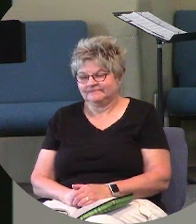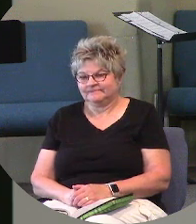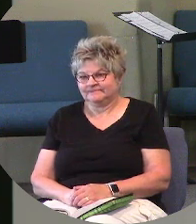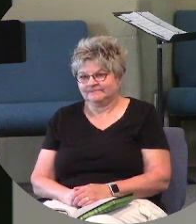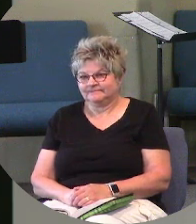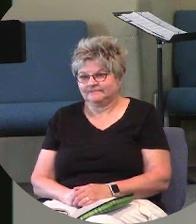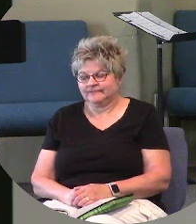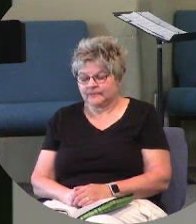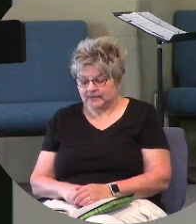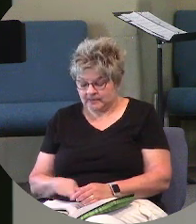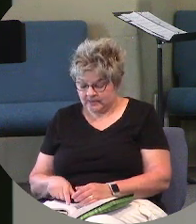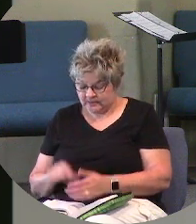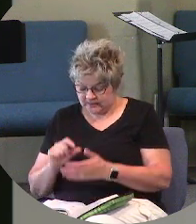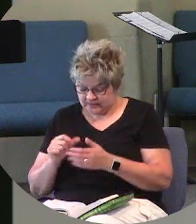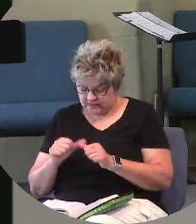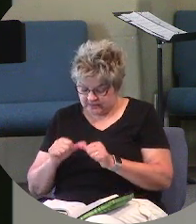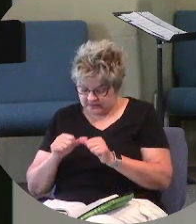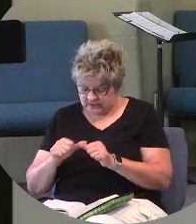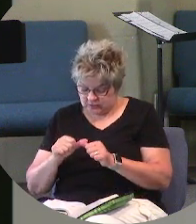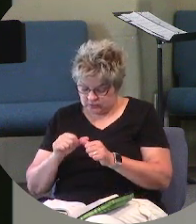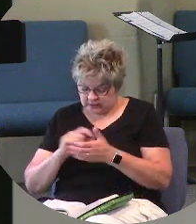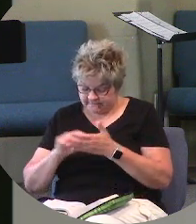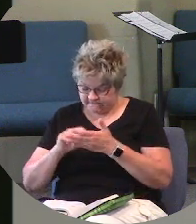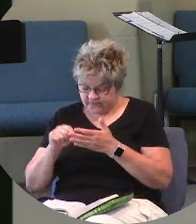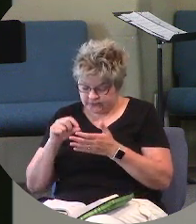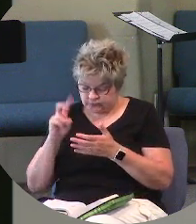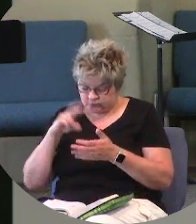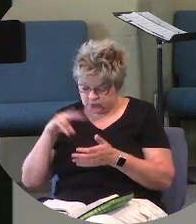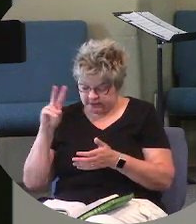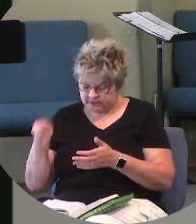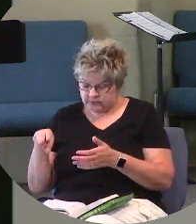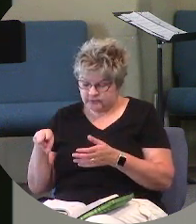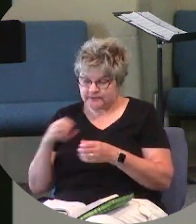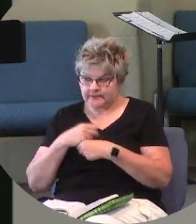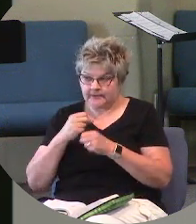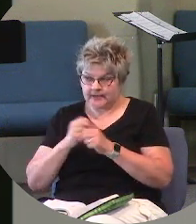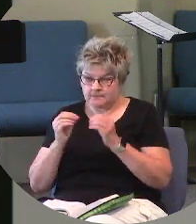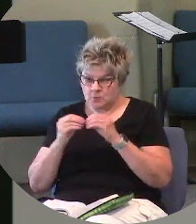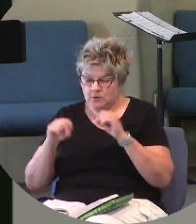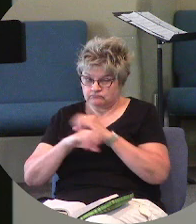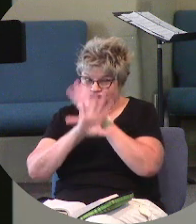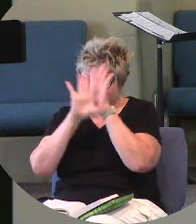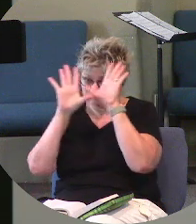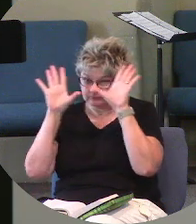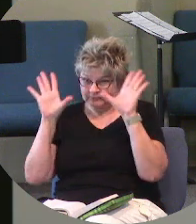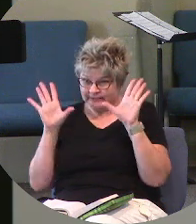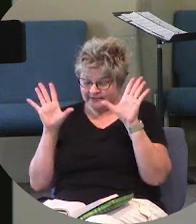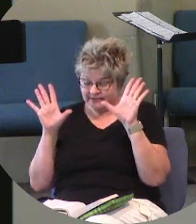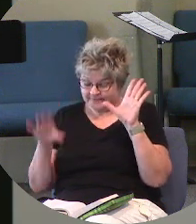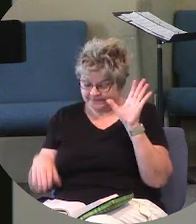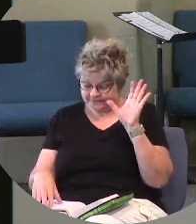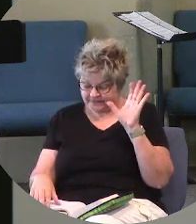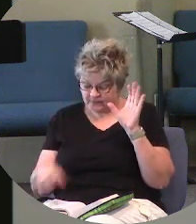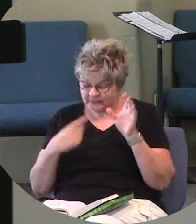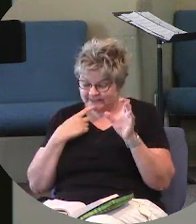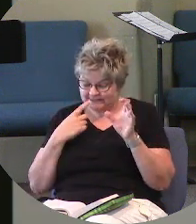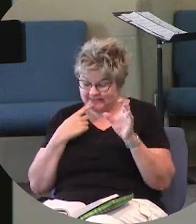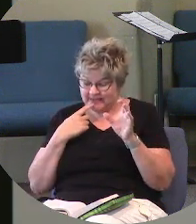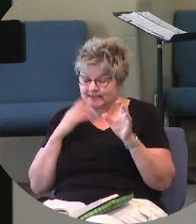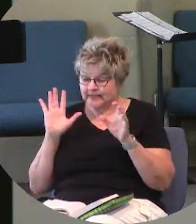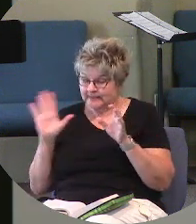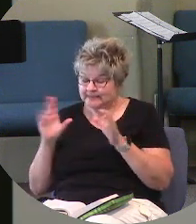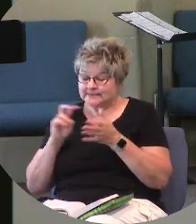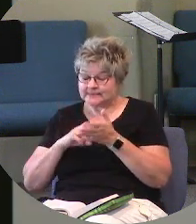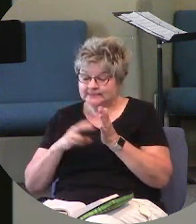He goes on in verse 22. He's going to be just a little bit clearer on what He's saying and what His intention